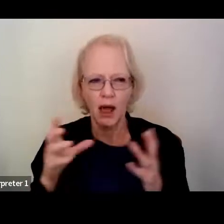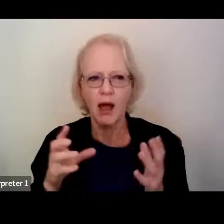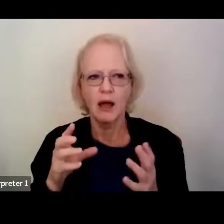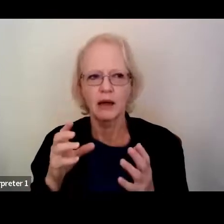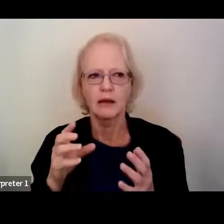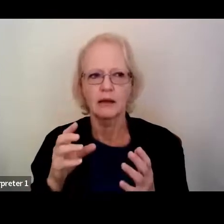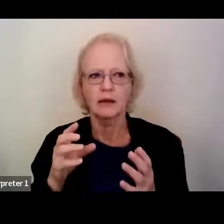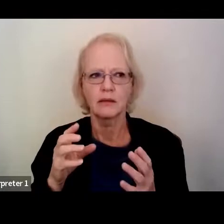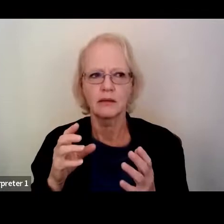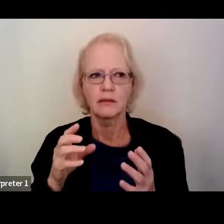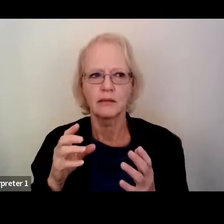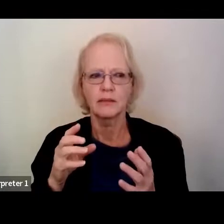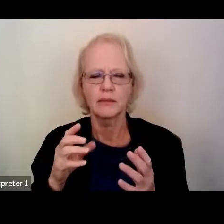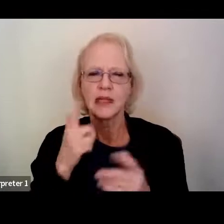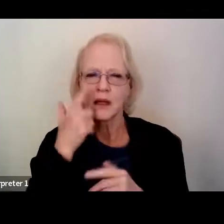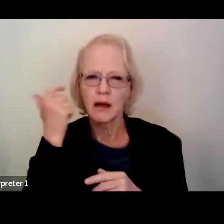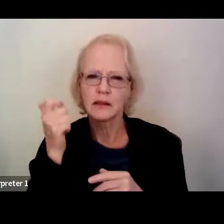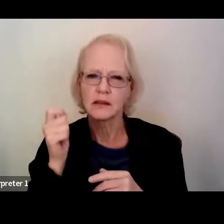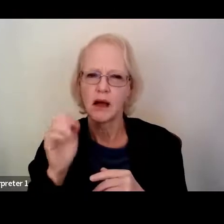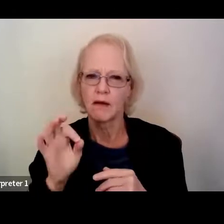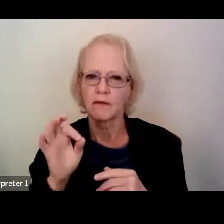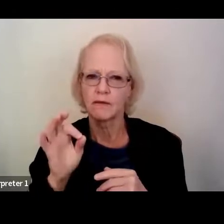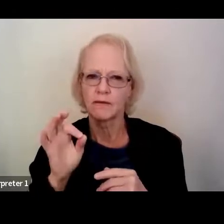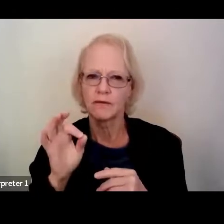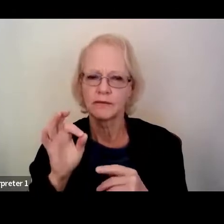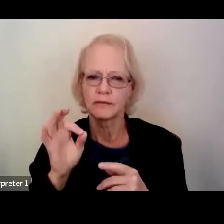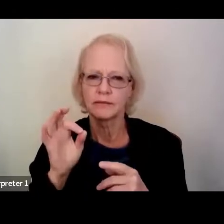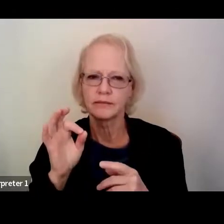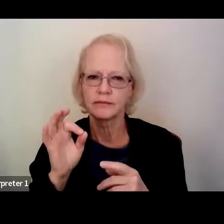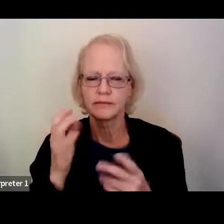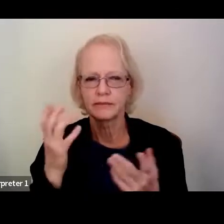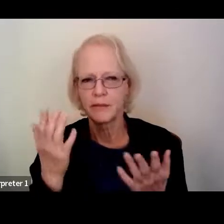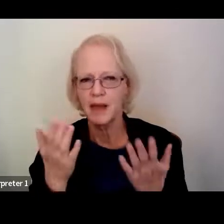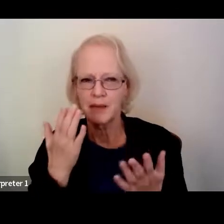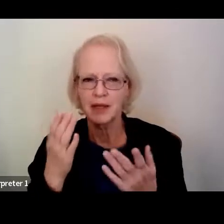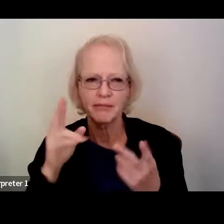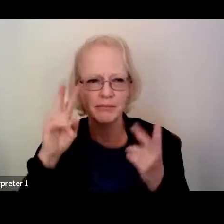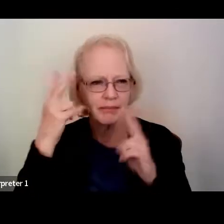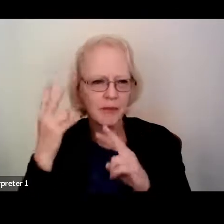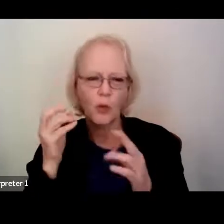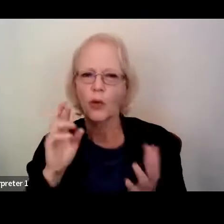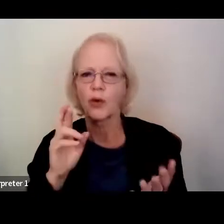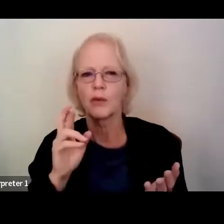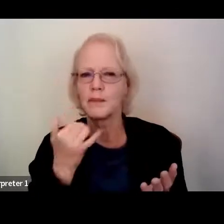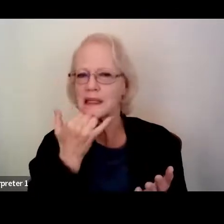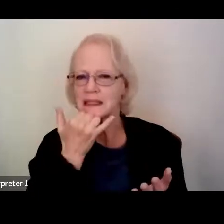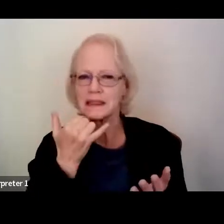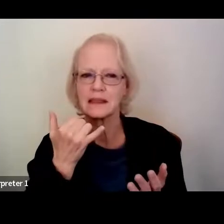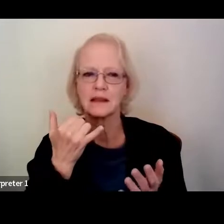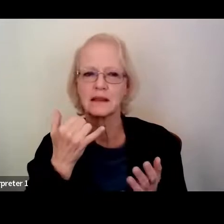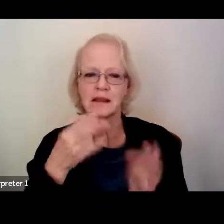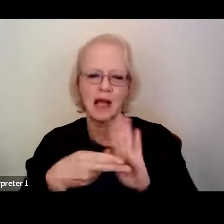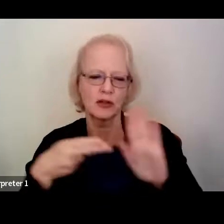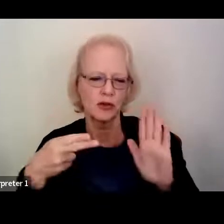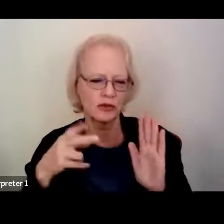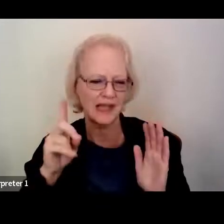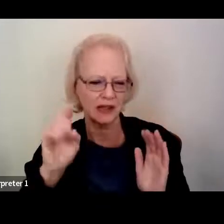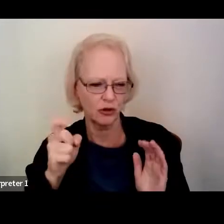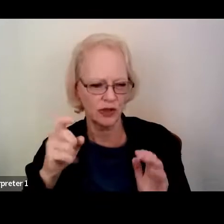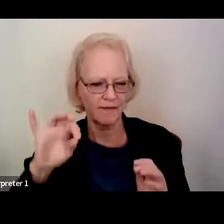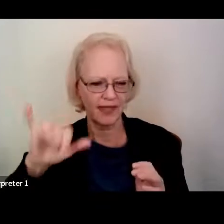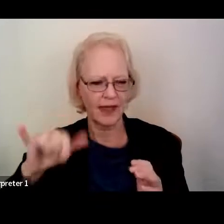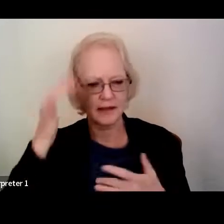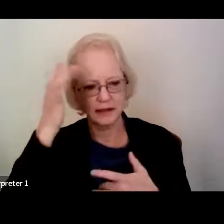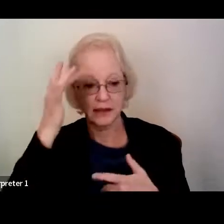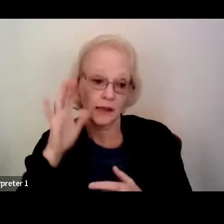the, in some ways, a misdiagnosis of the disease. Like, for example, I think, well, I hope that none of you have